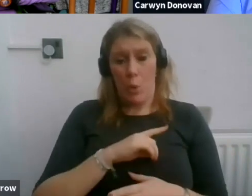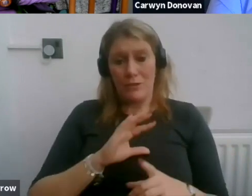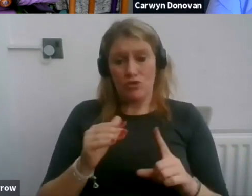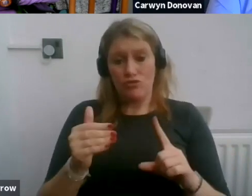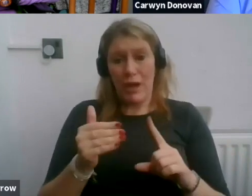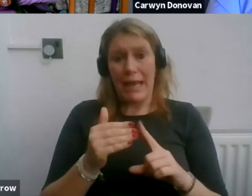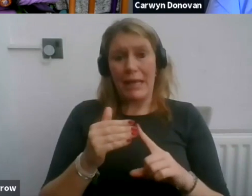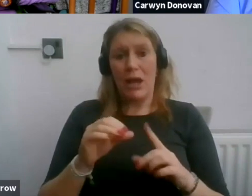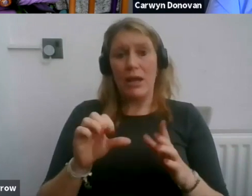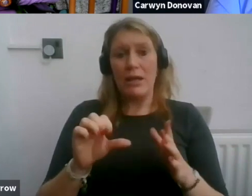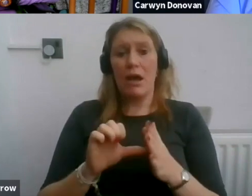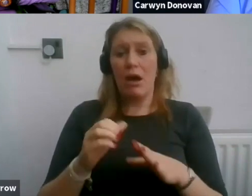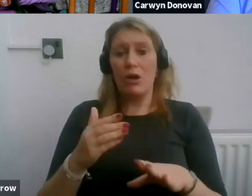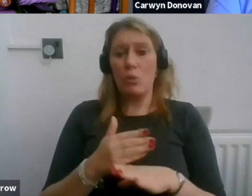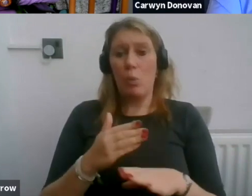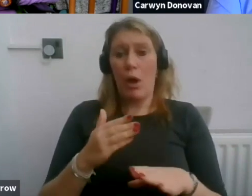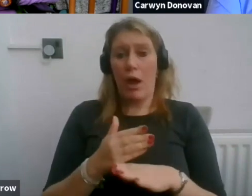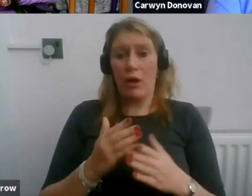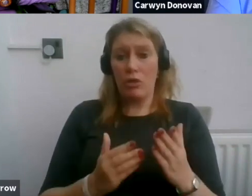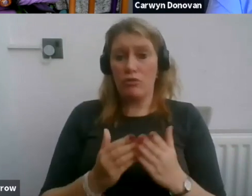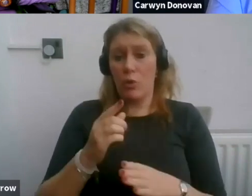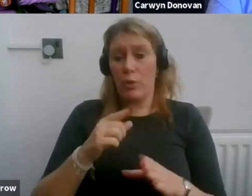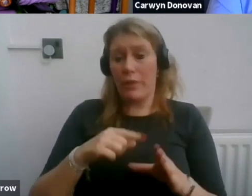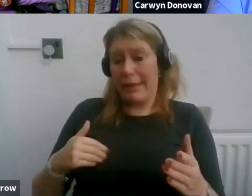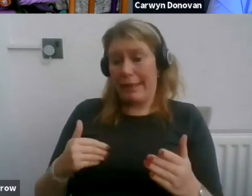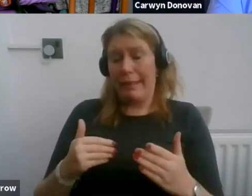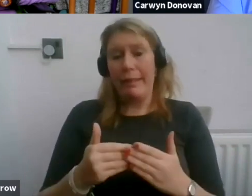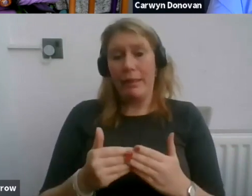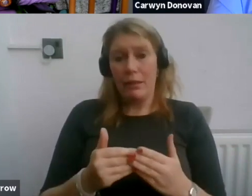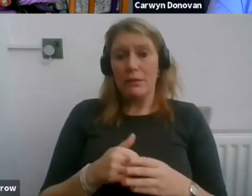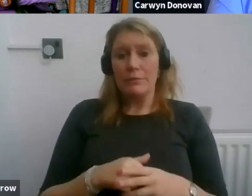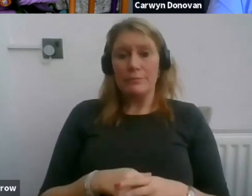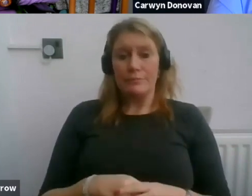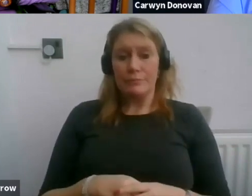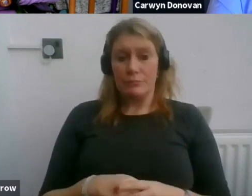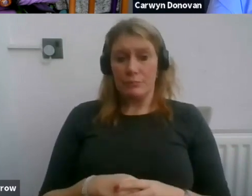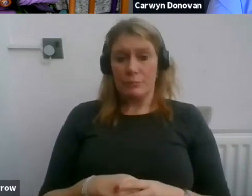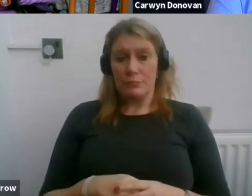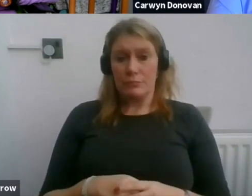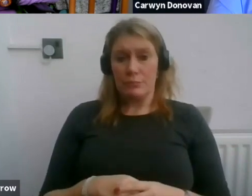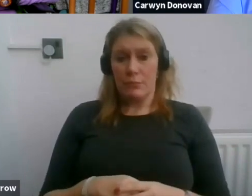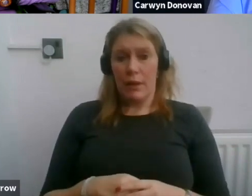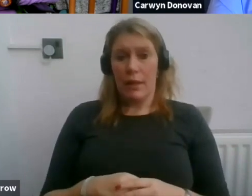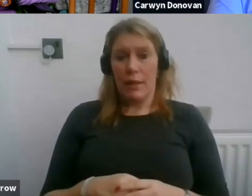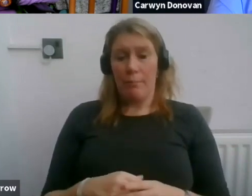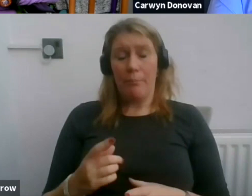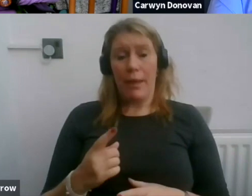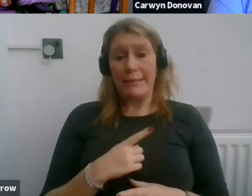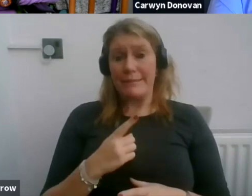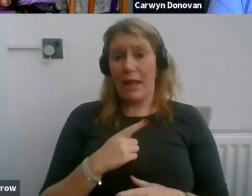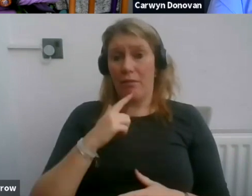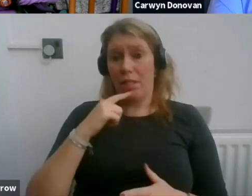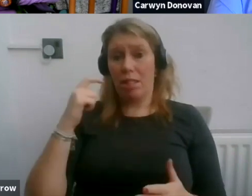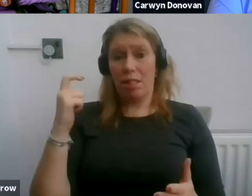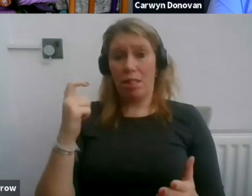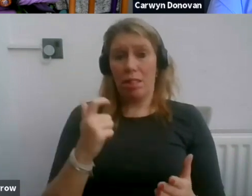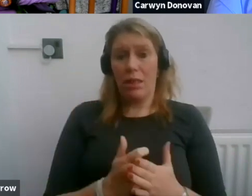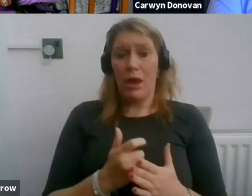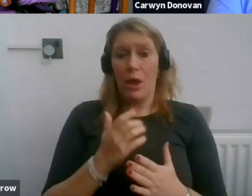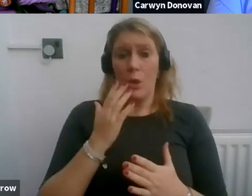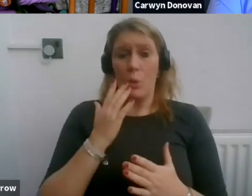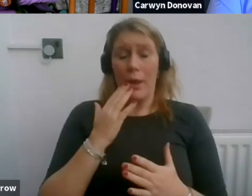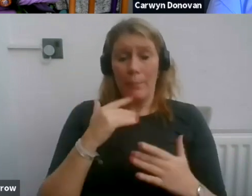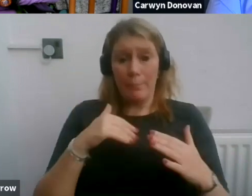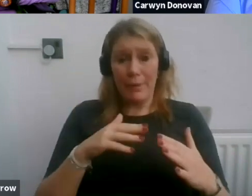work which had gone on this year. Now, I was absolutely amazed to find that once we had done this